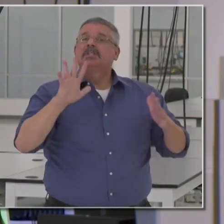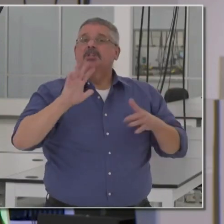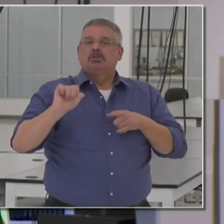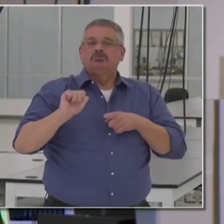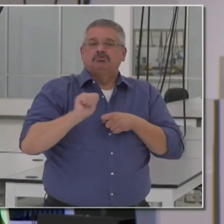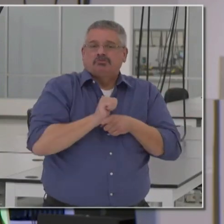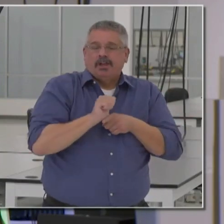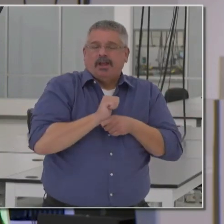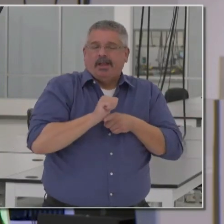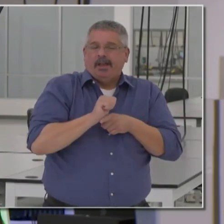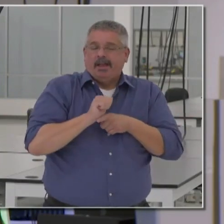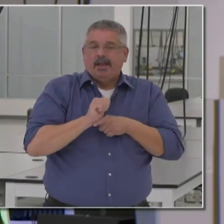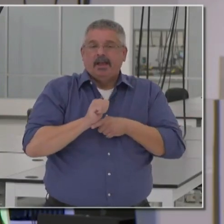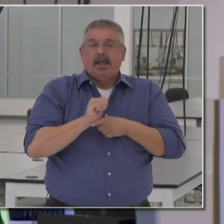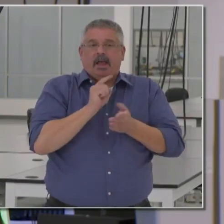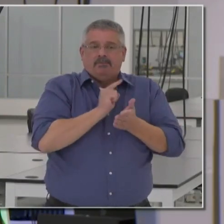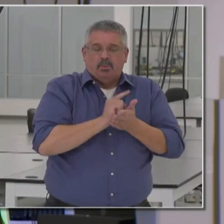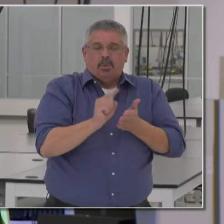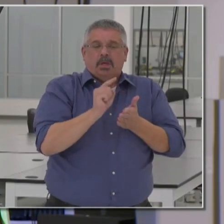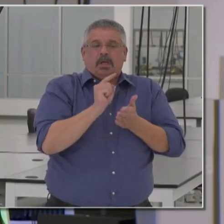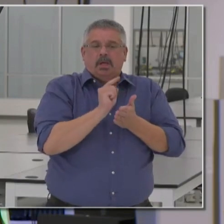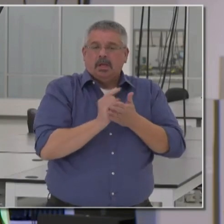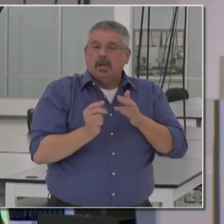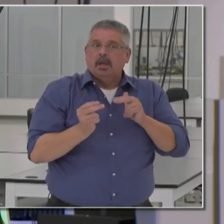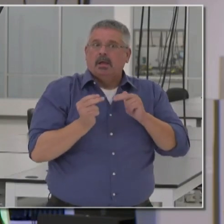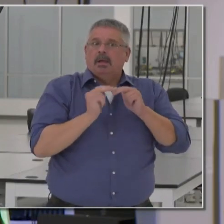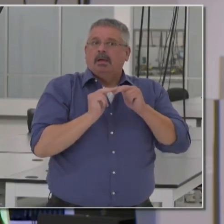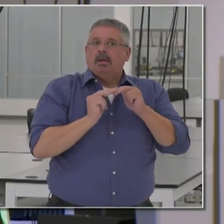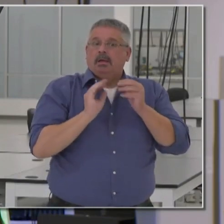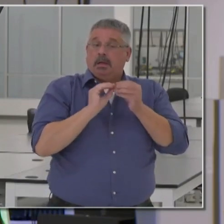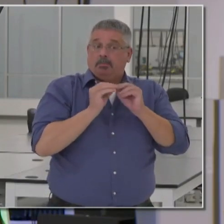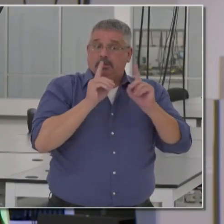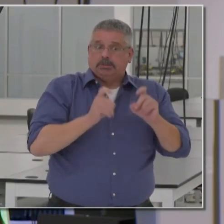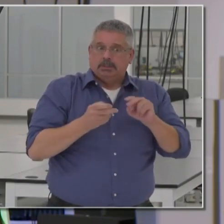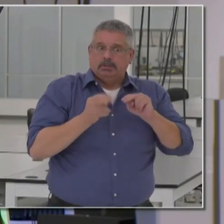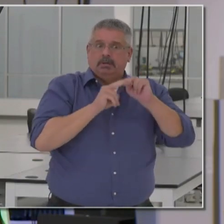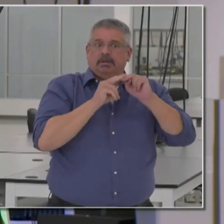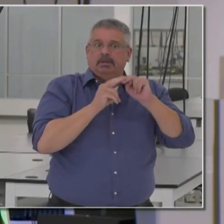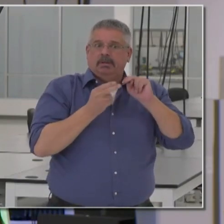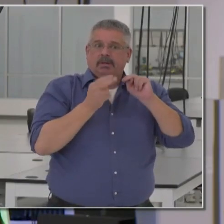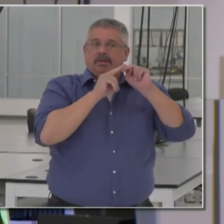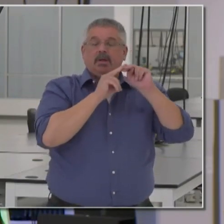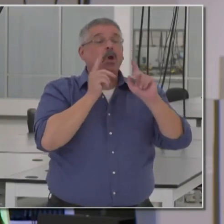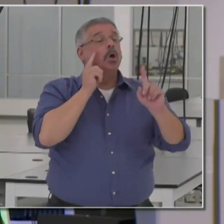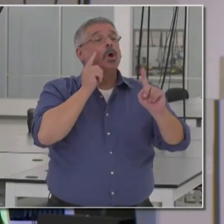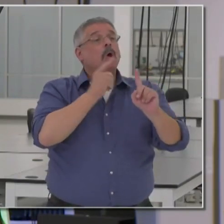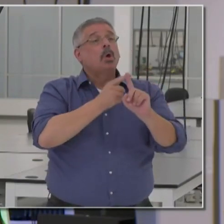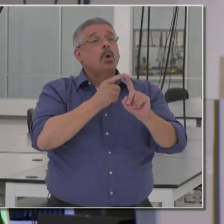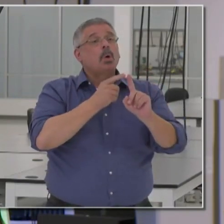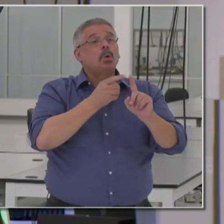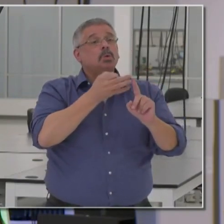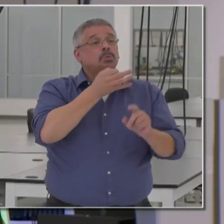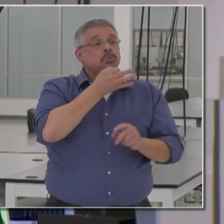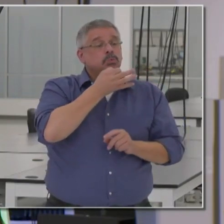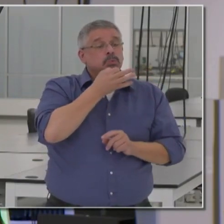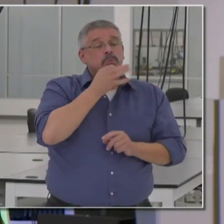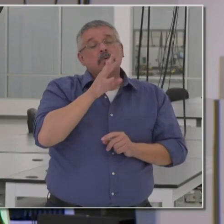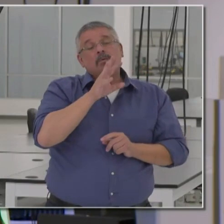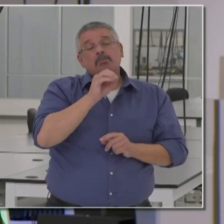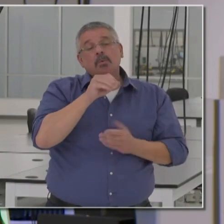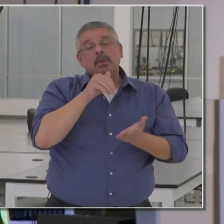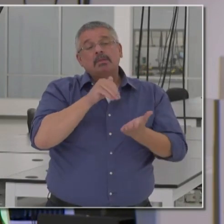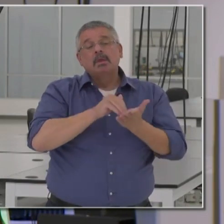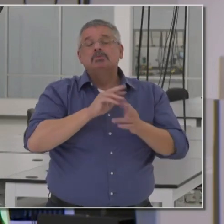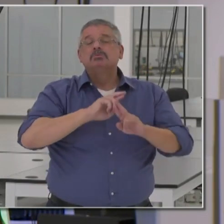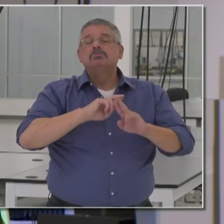training, and every week you're going to see an increase, total number of tests. The goal in the very short term is to get to 40,000